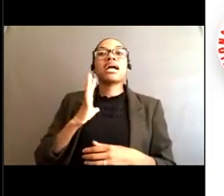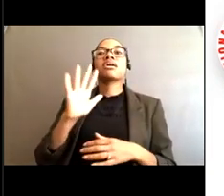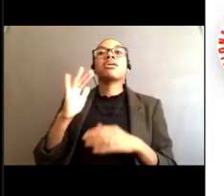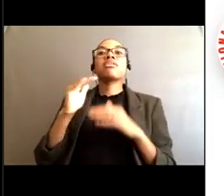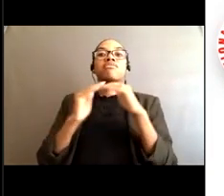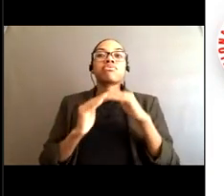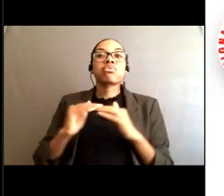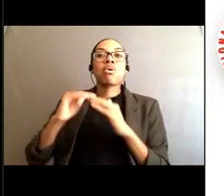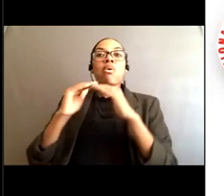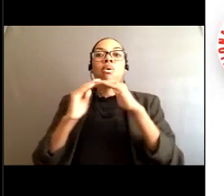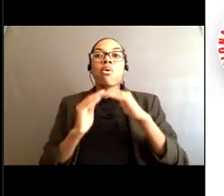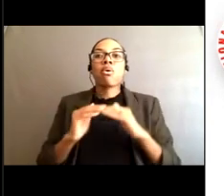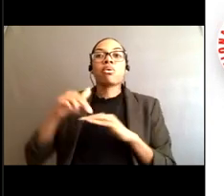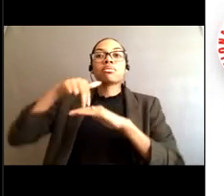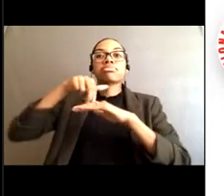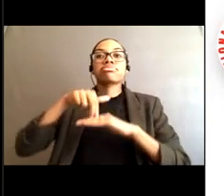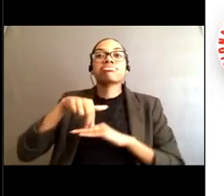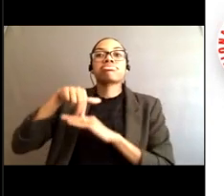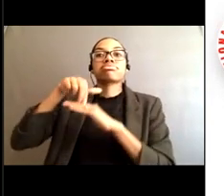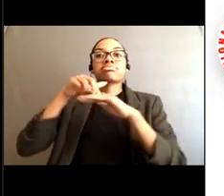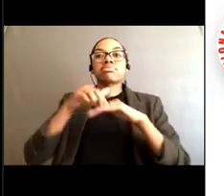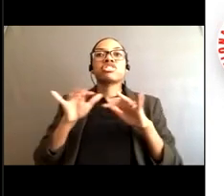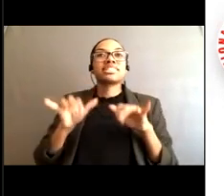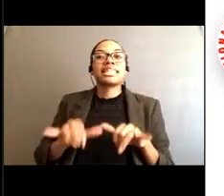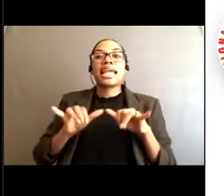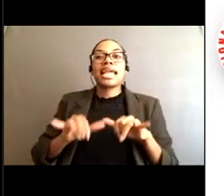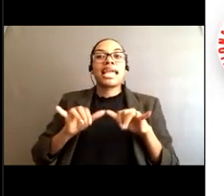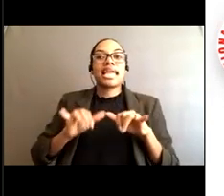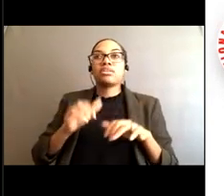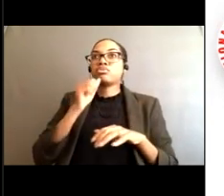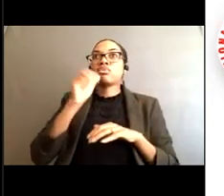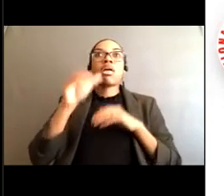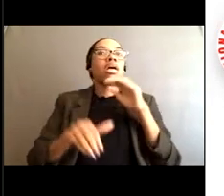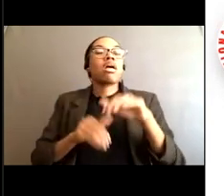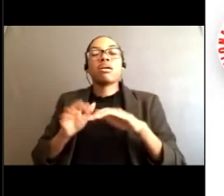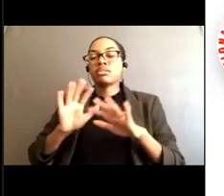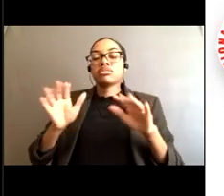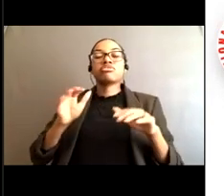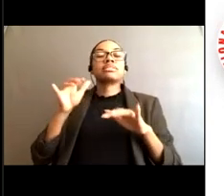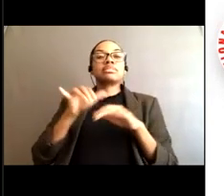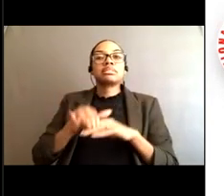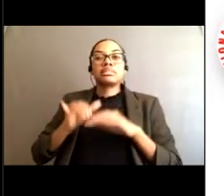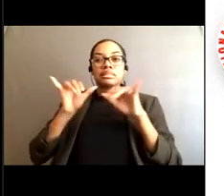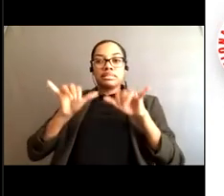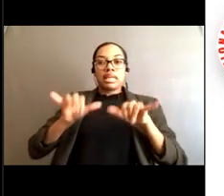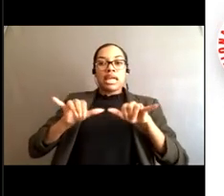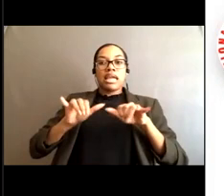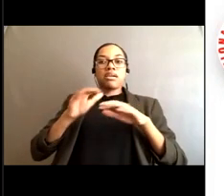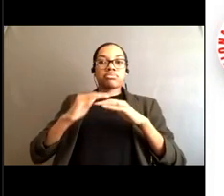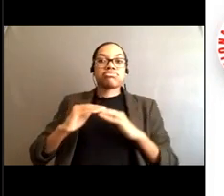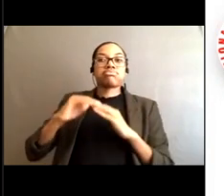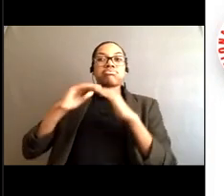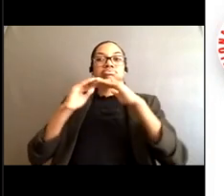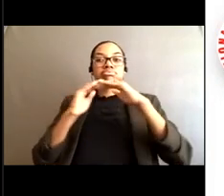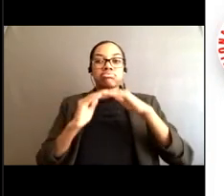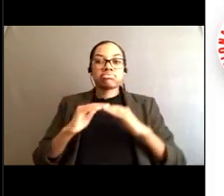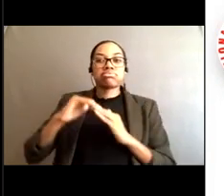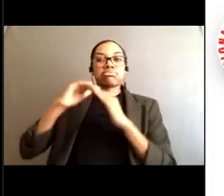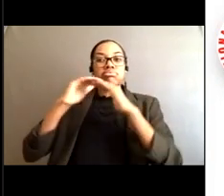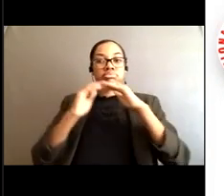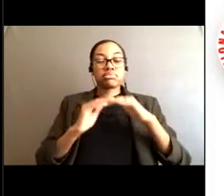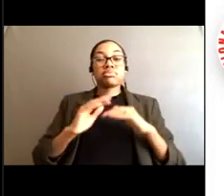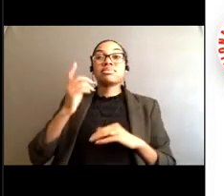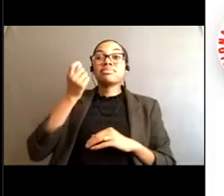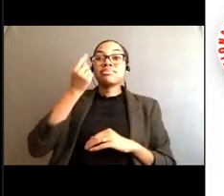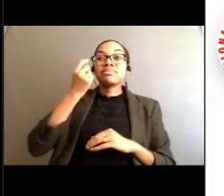to shore for help. The rip current will take you out not under and it'll just pull